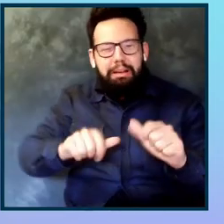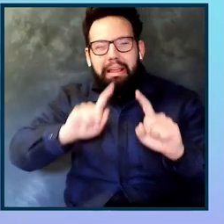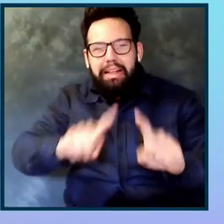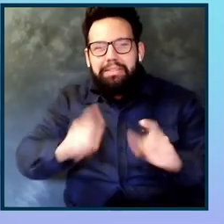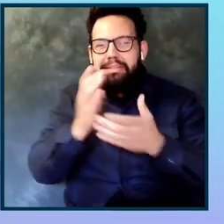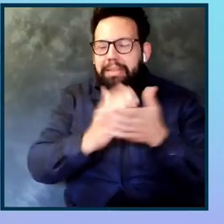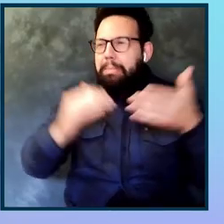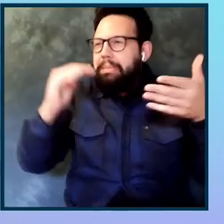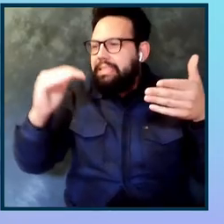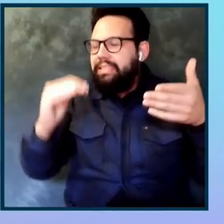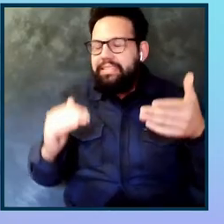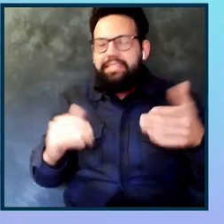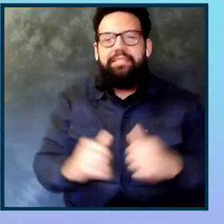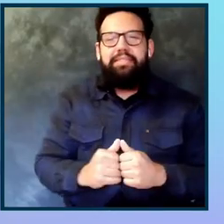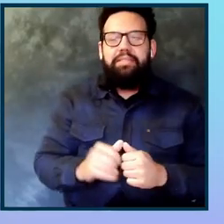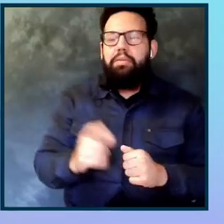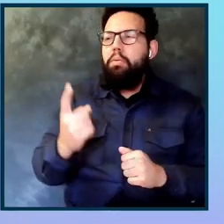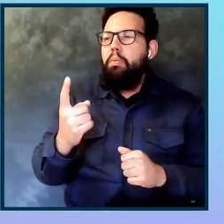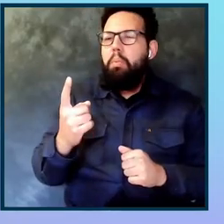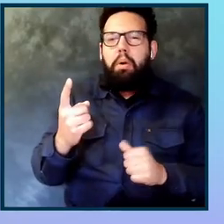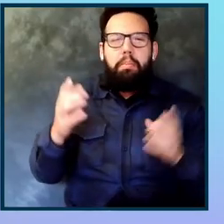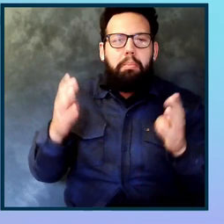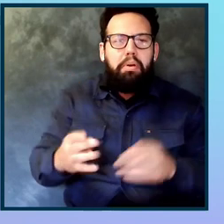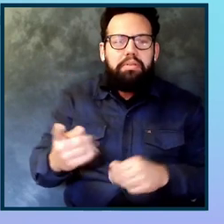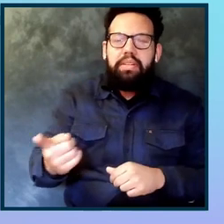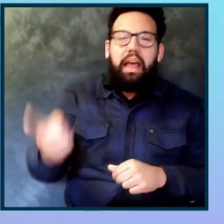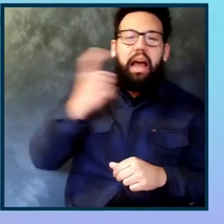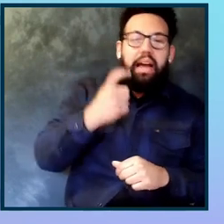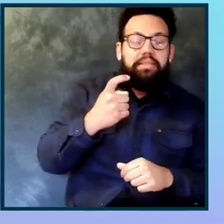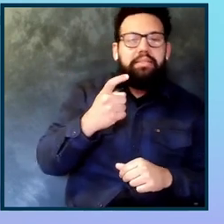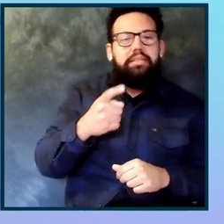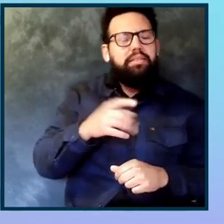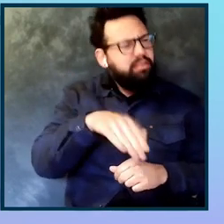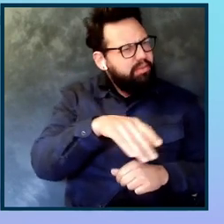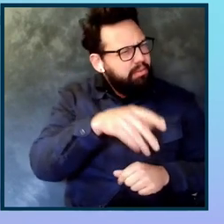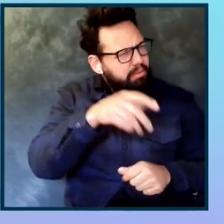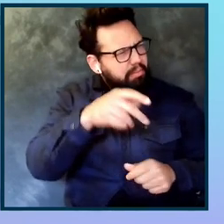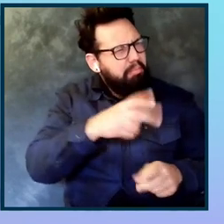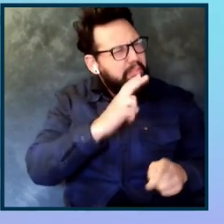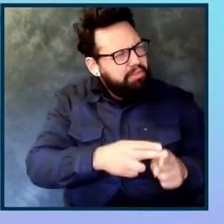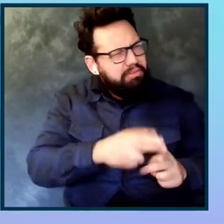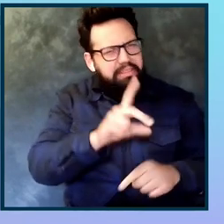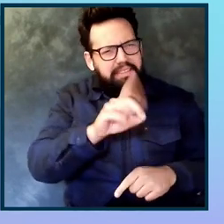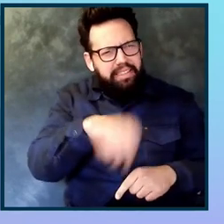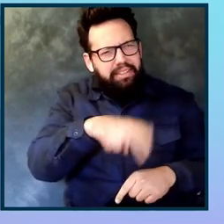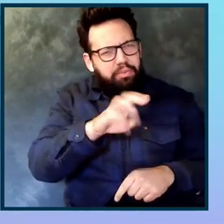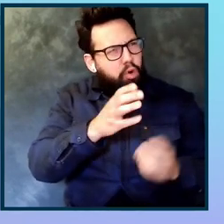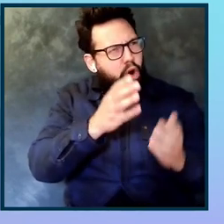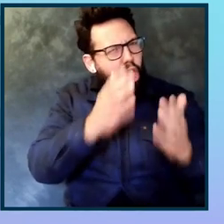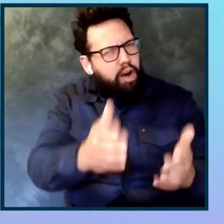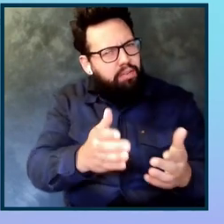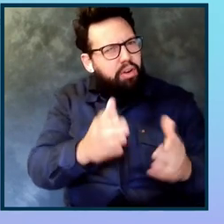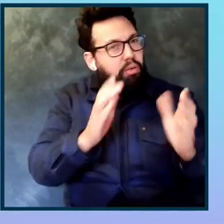One point of clarification. Somebody asked, Preeti, did you mention that DQ University offers free courses? Can you speak to that really quick again?